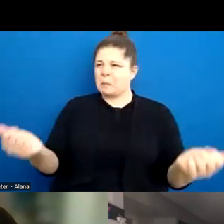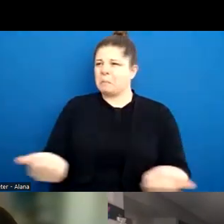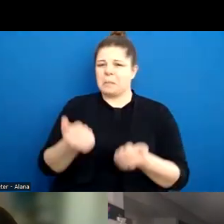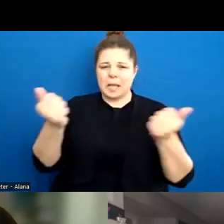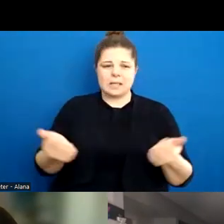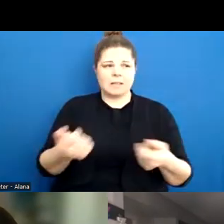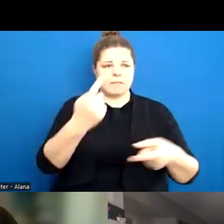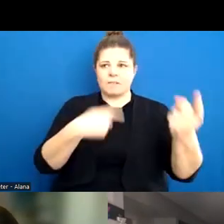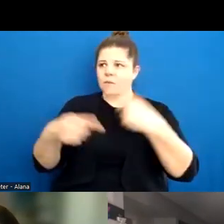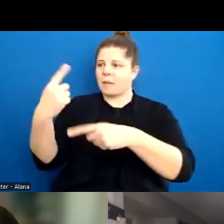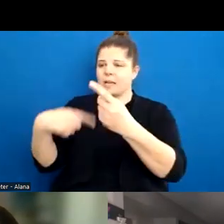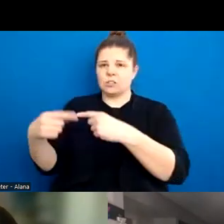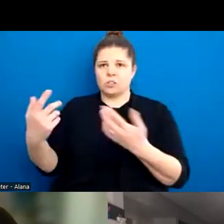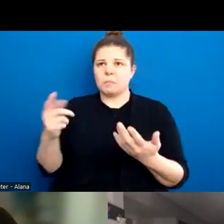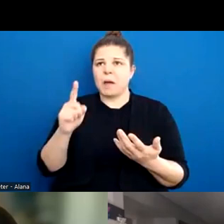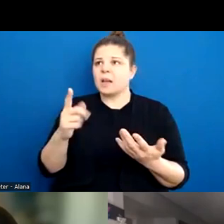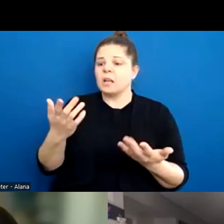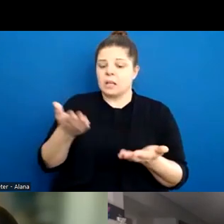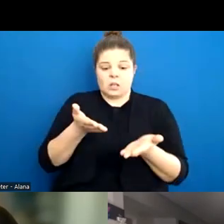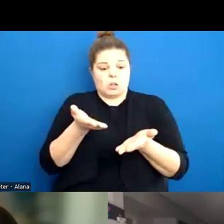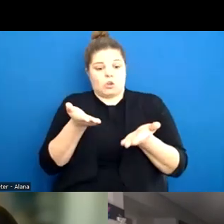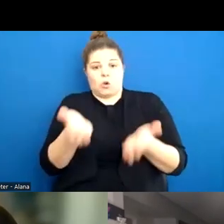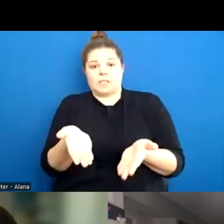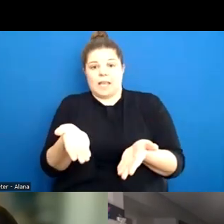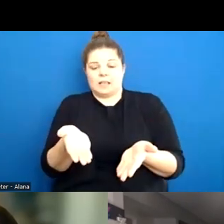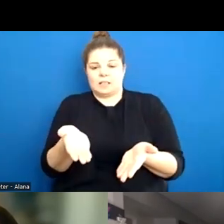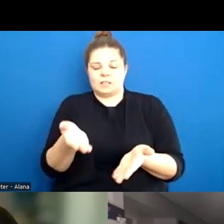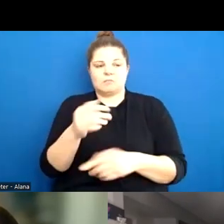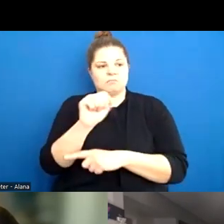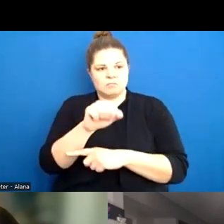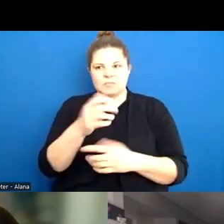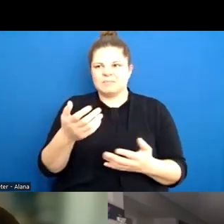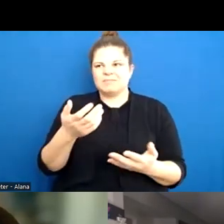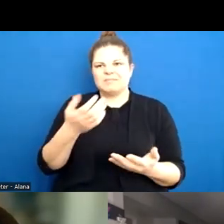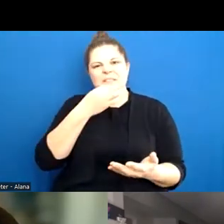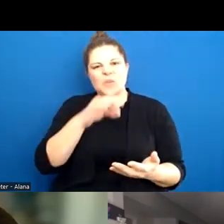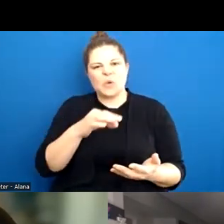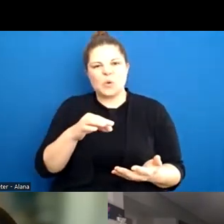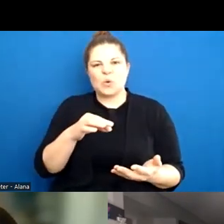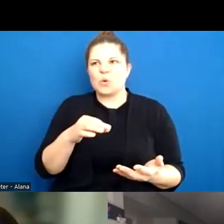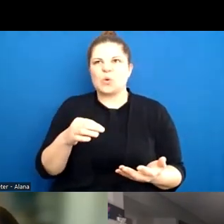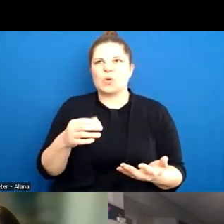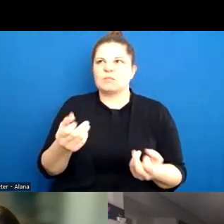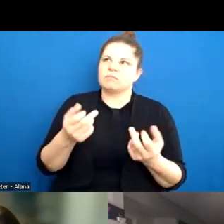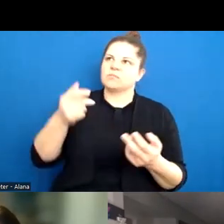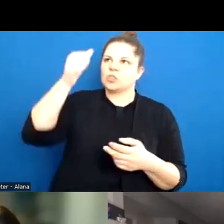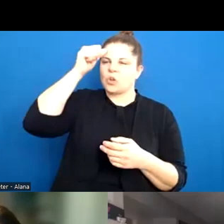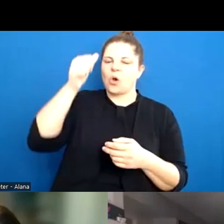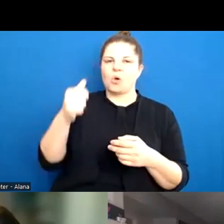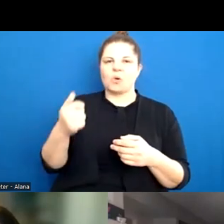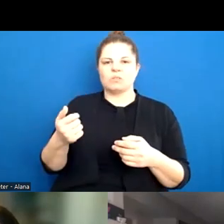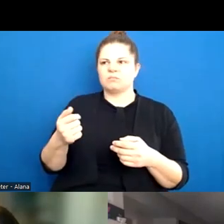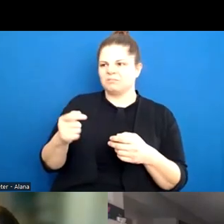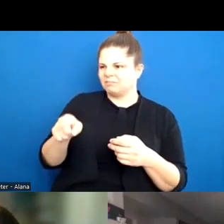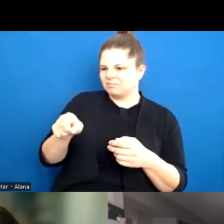it comes to consent, there aren't that many resources, um, where they can just kind of dig in and unpack it and find out what it